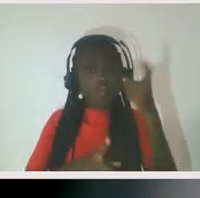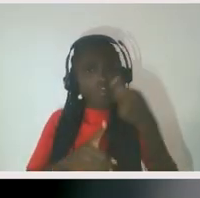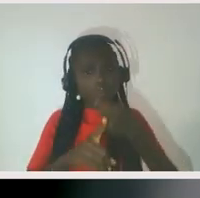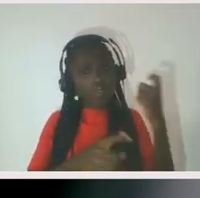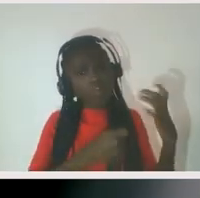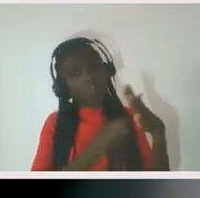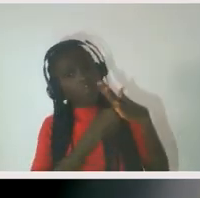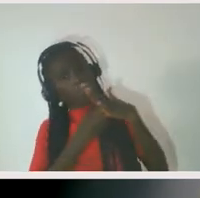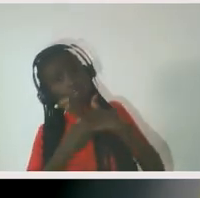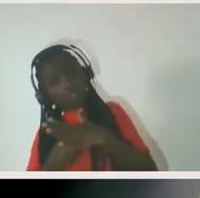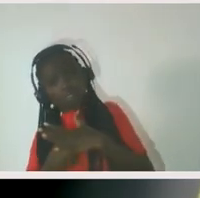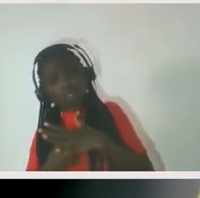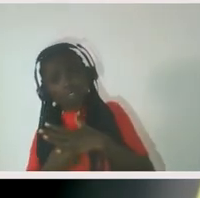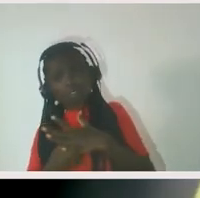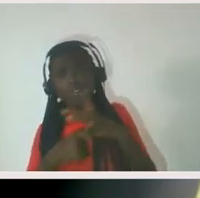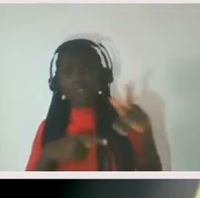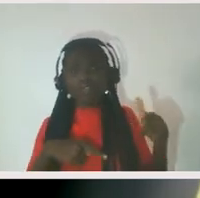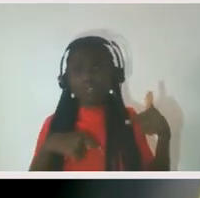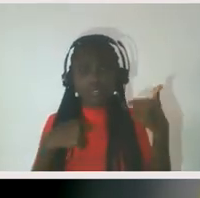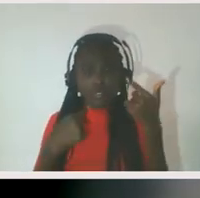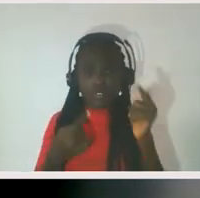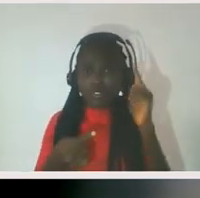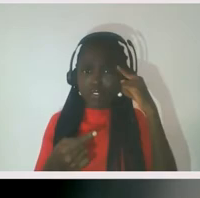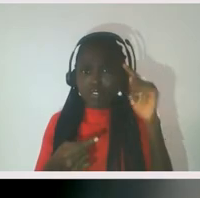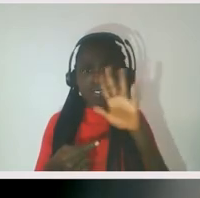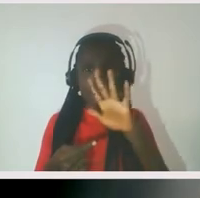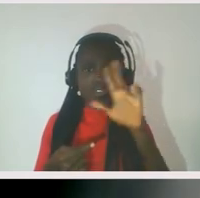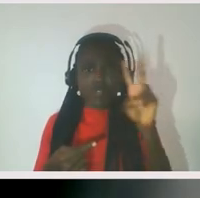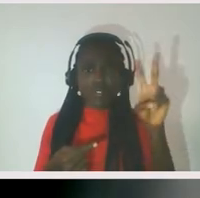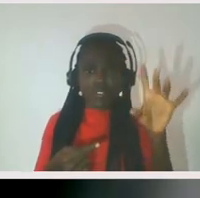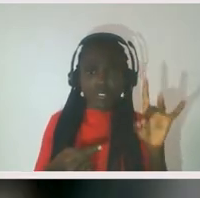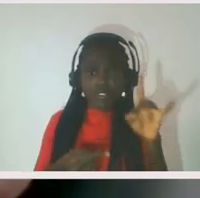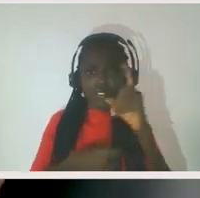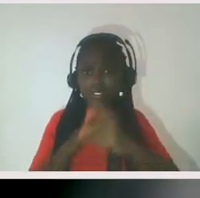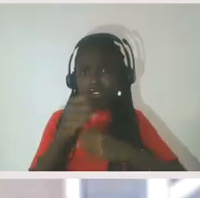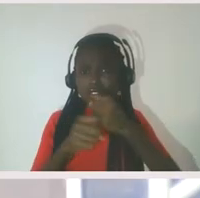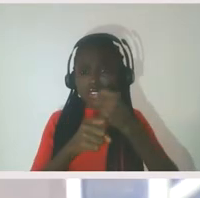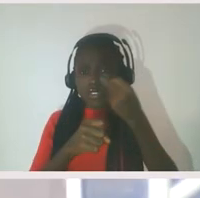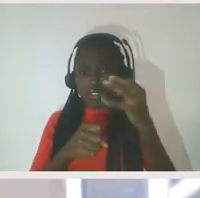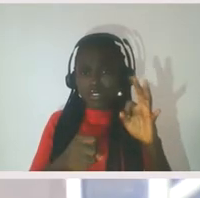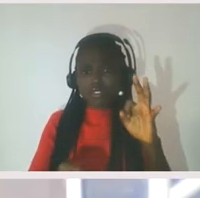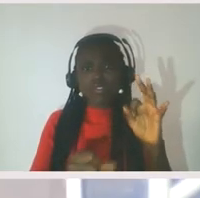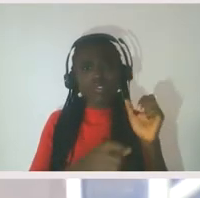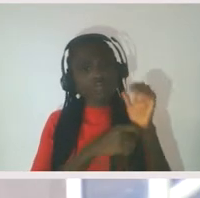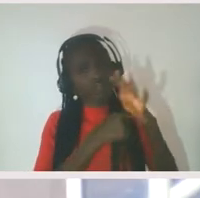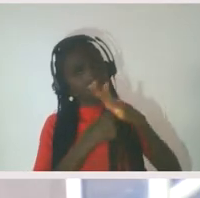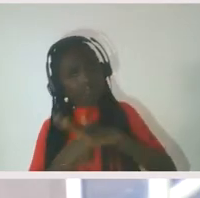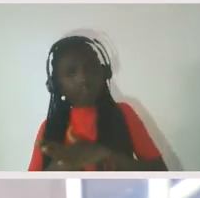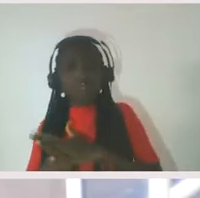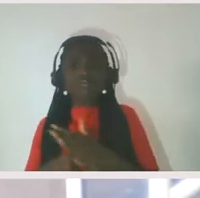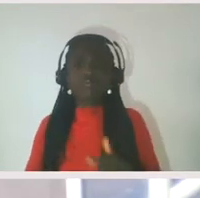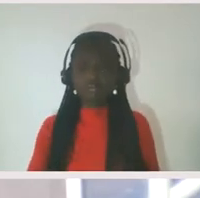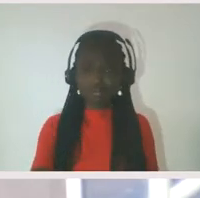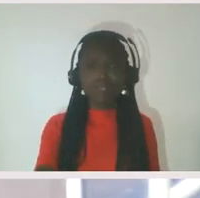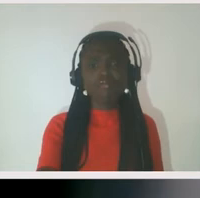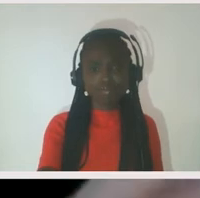process of 800, 528 years of Spanish and British colonial domination. And so